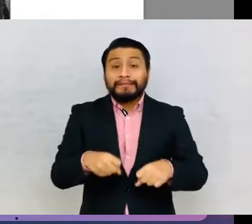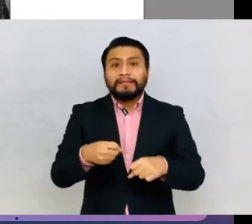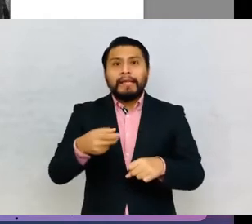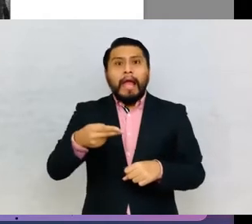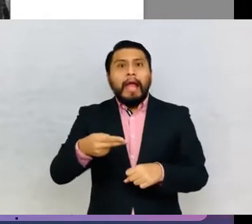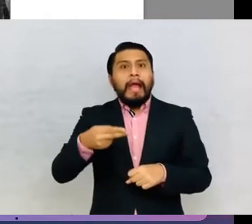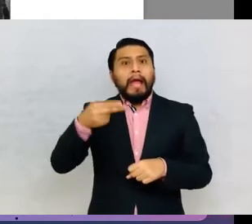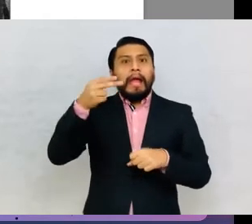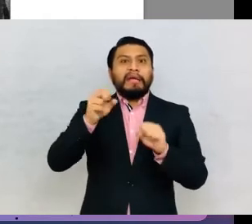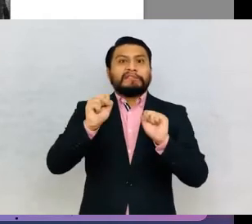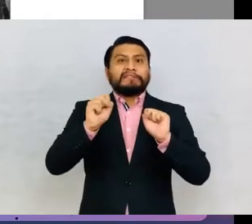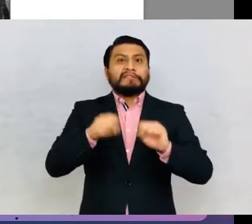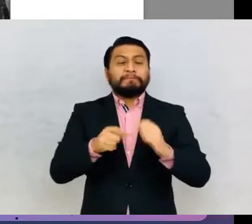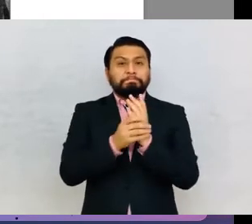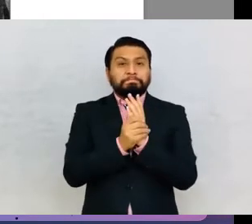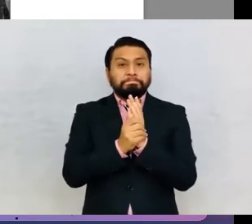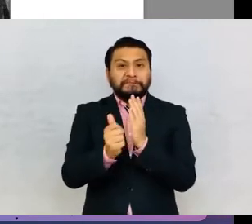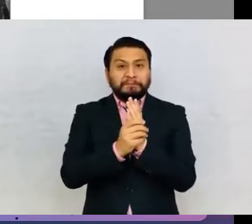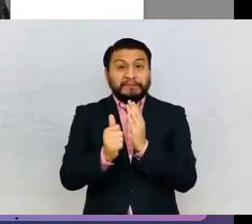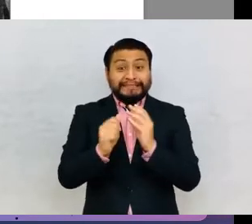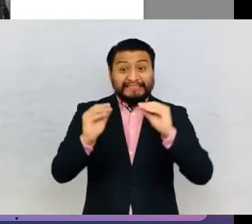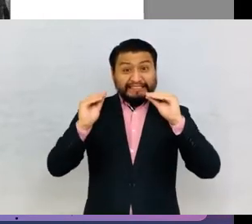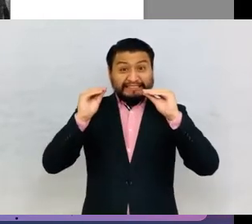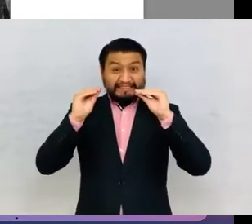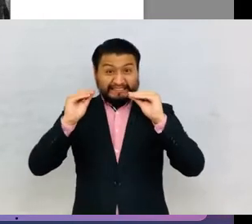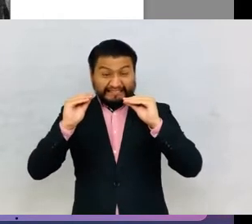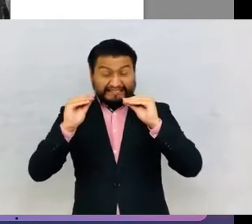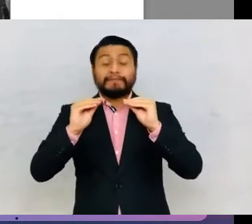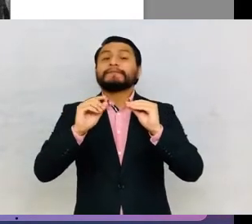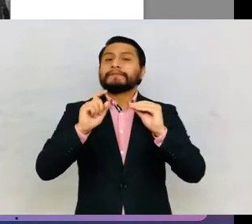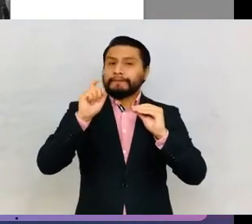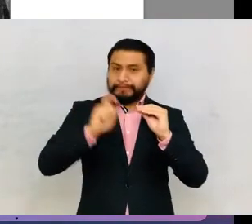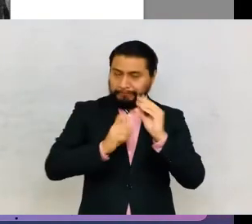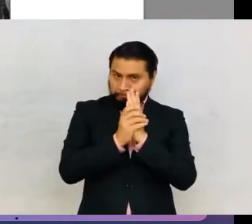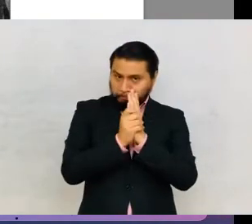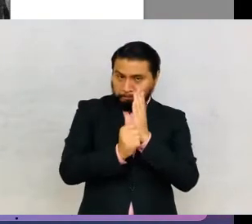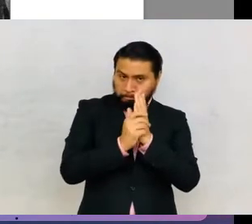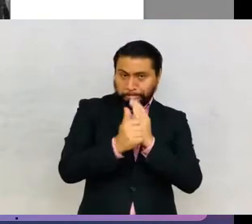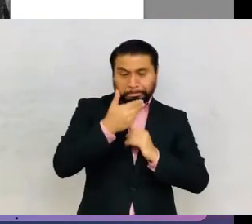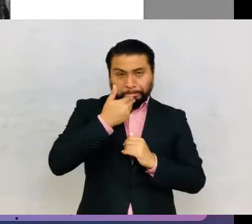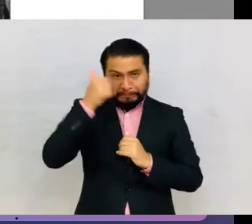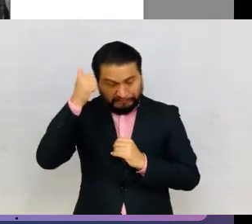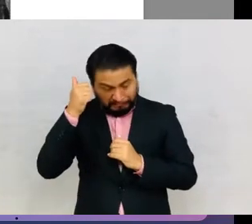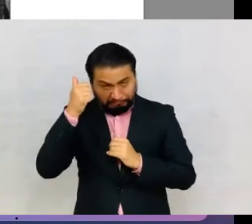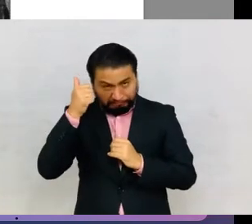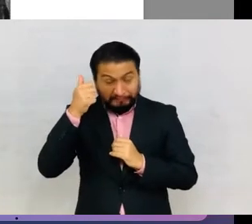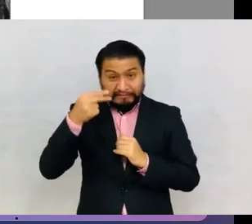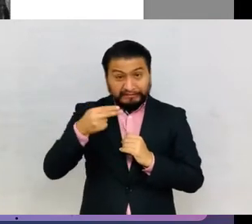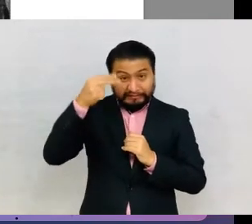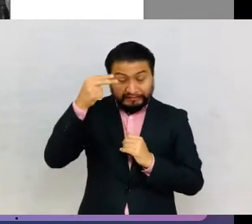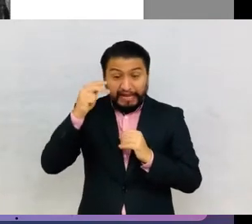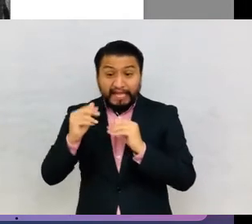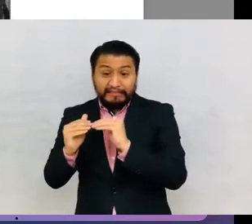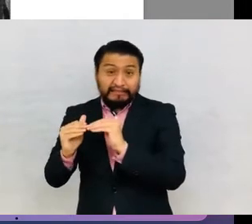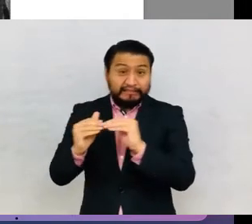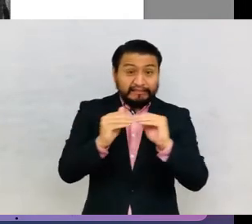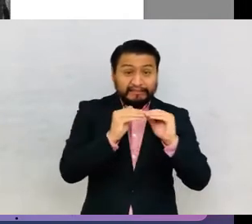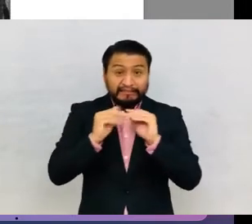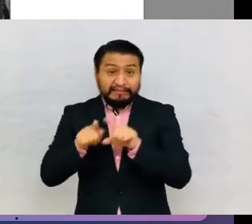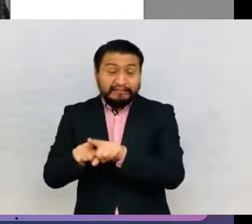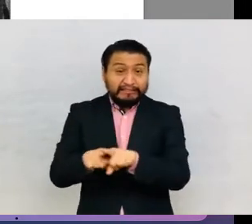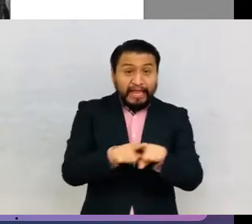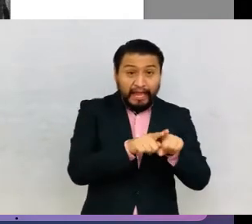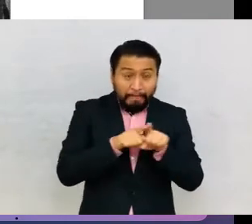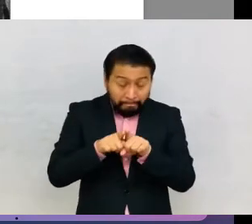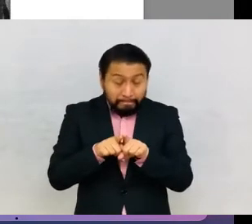possible efficiency in teaching through classification and homogenization, and that assumed linear